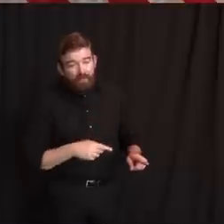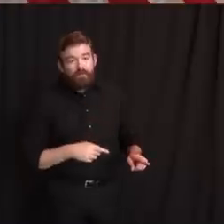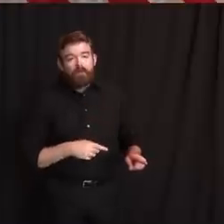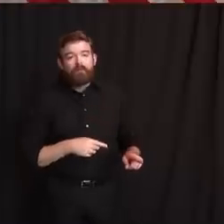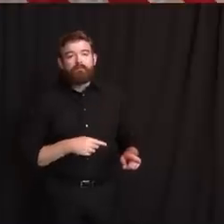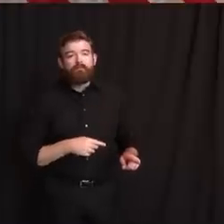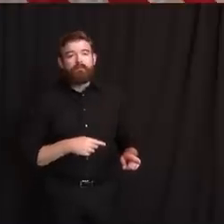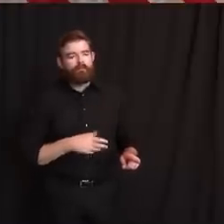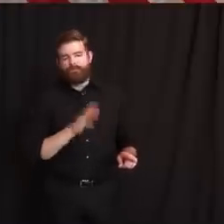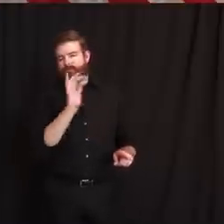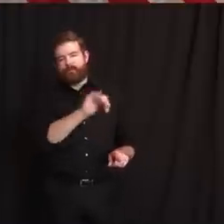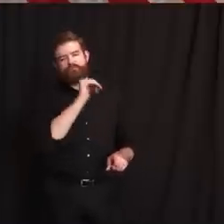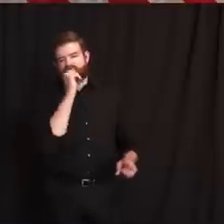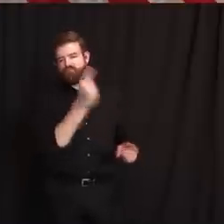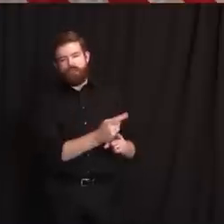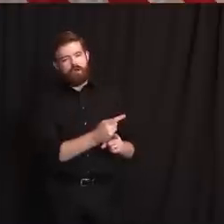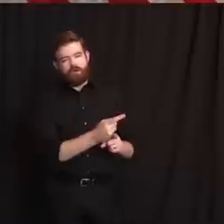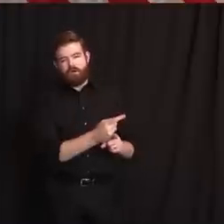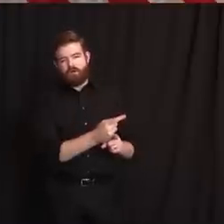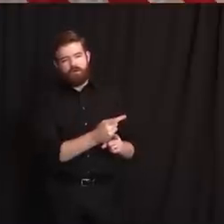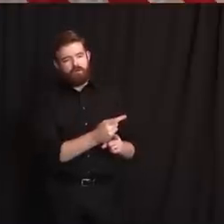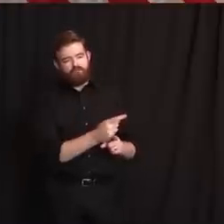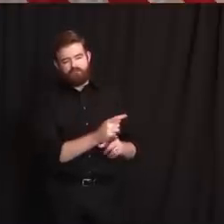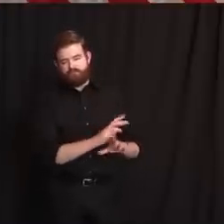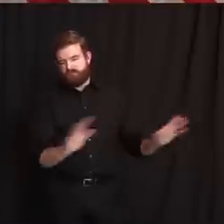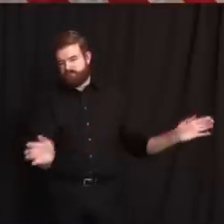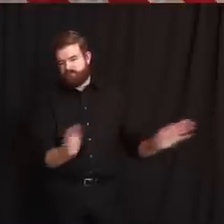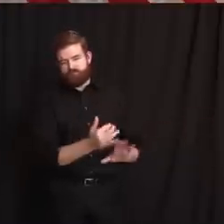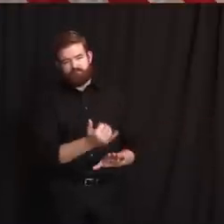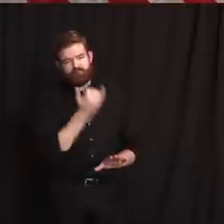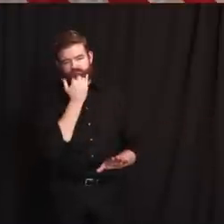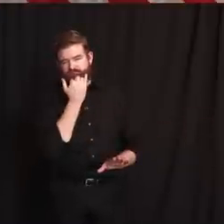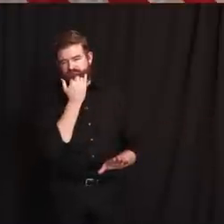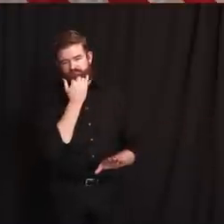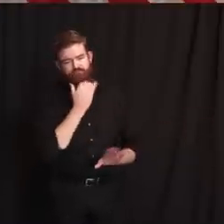inaccurate. And we've addressed this before already. This is the,